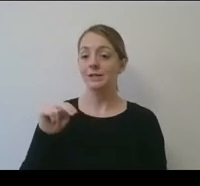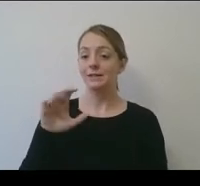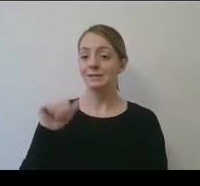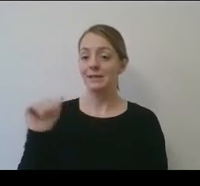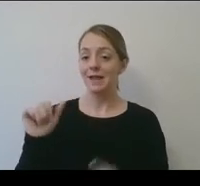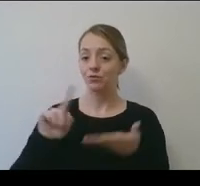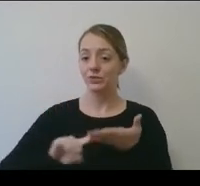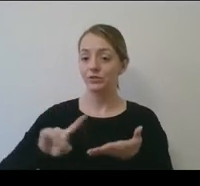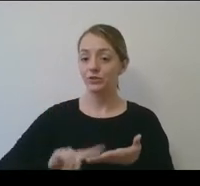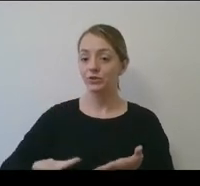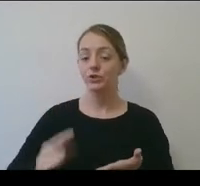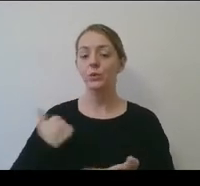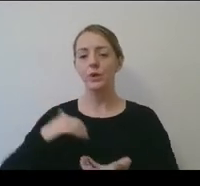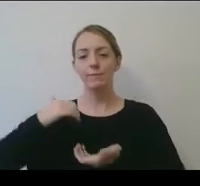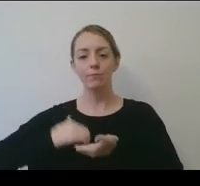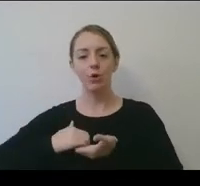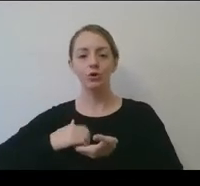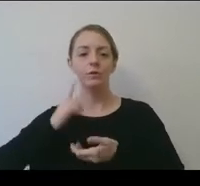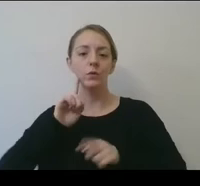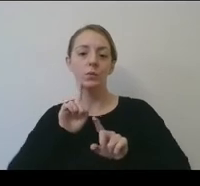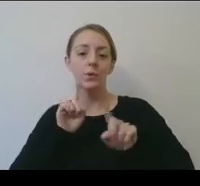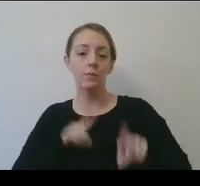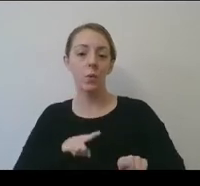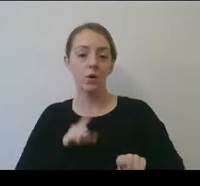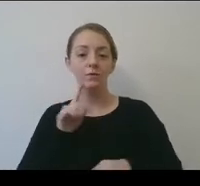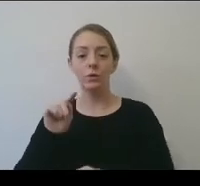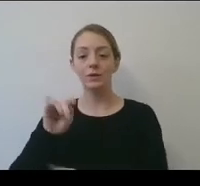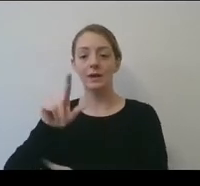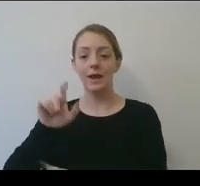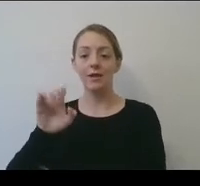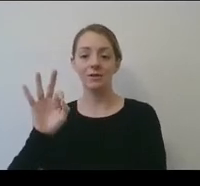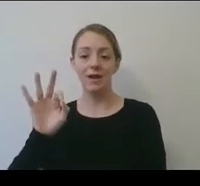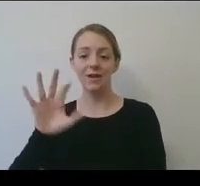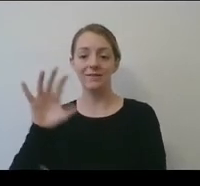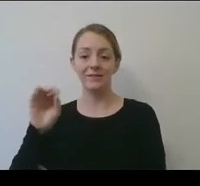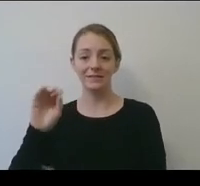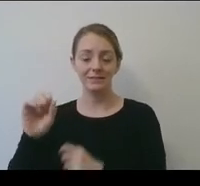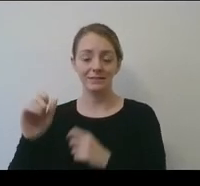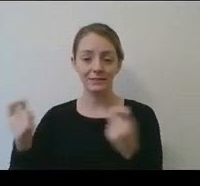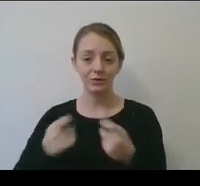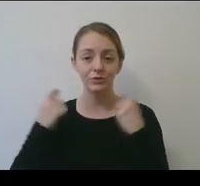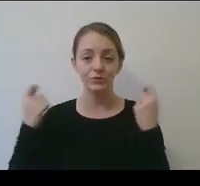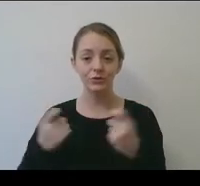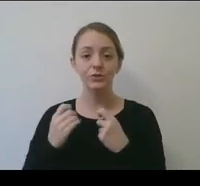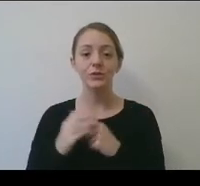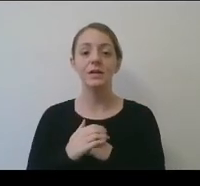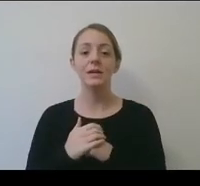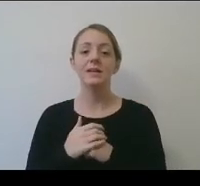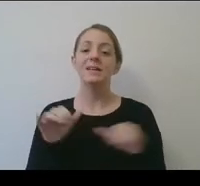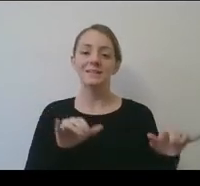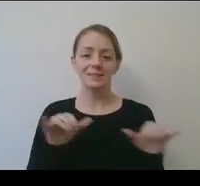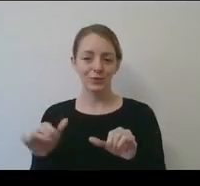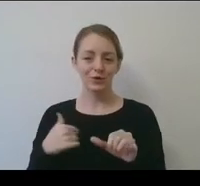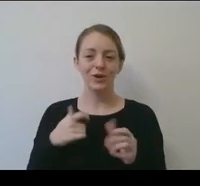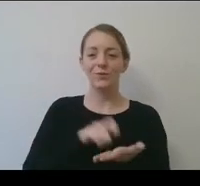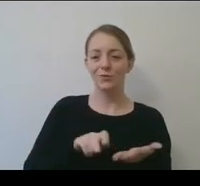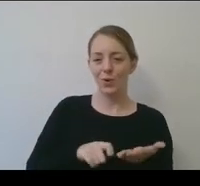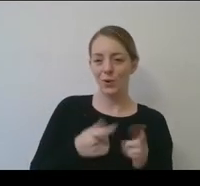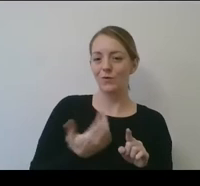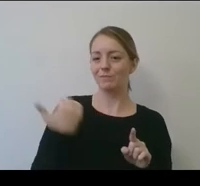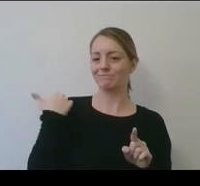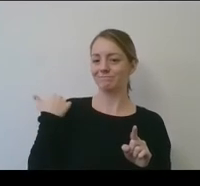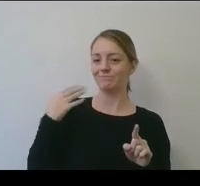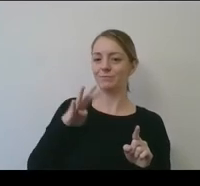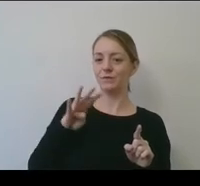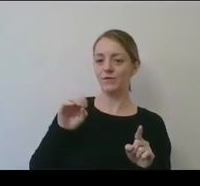on a report on Title IX's 50th anniversary. It'll be similar to one I wrote on the 40th and the 45th, and we're going to lay it out there.